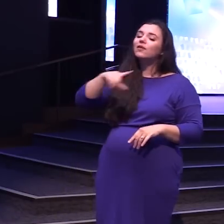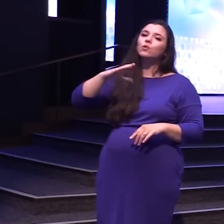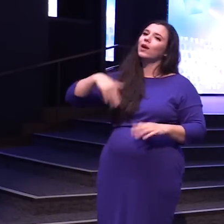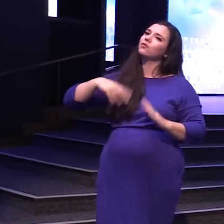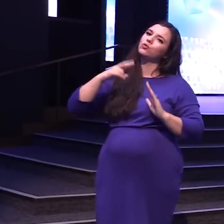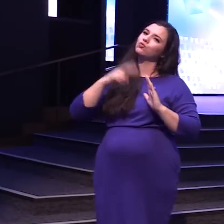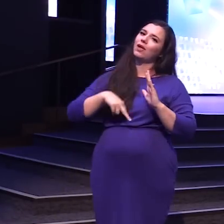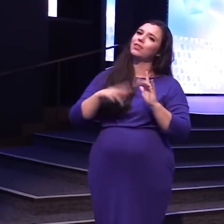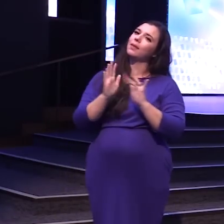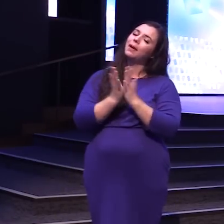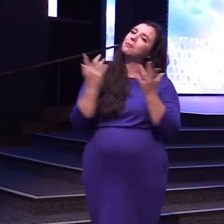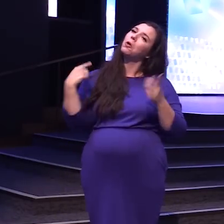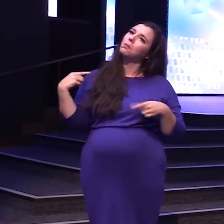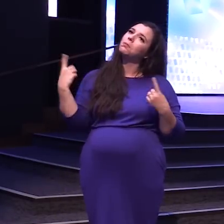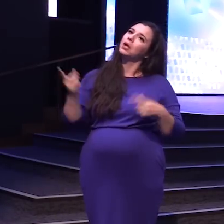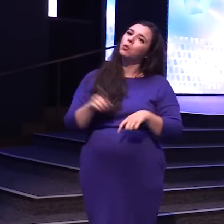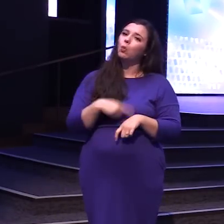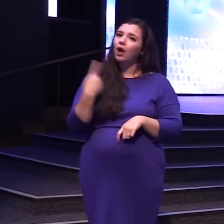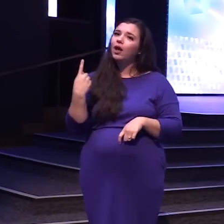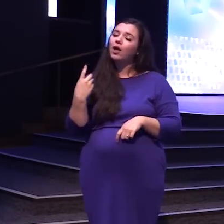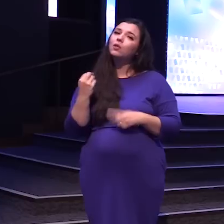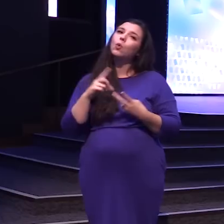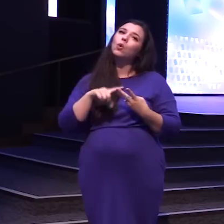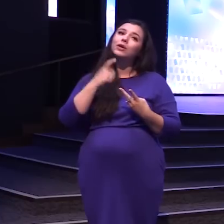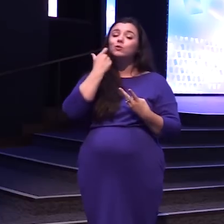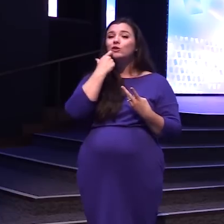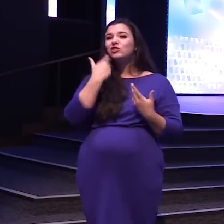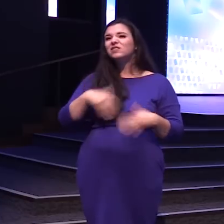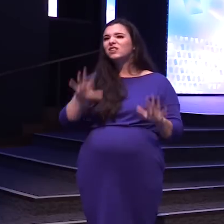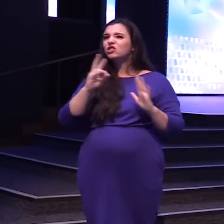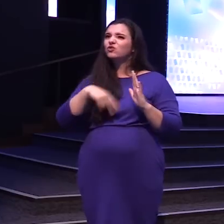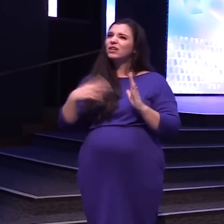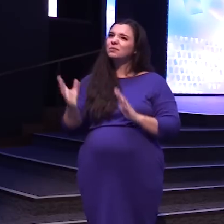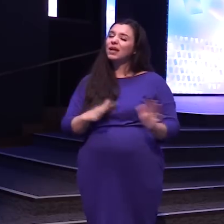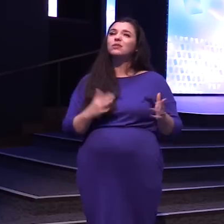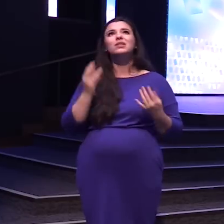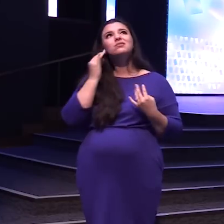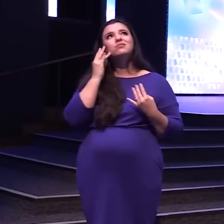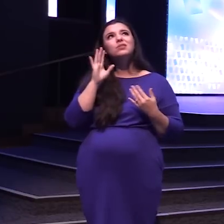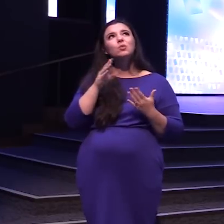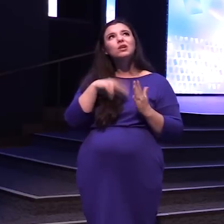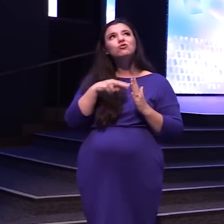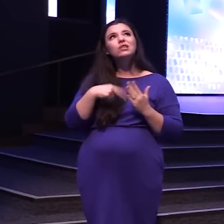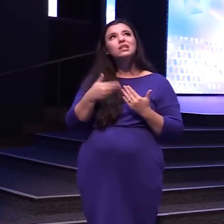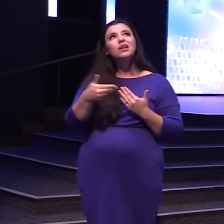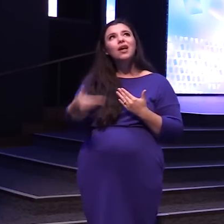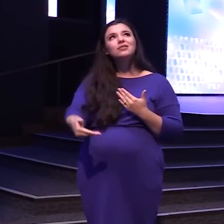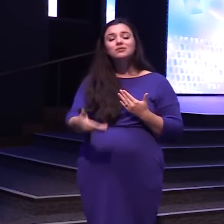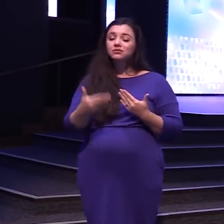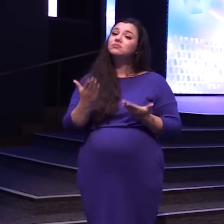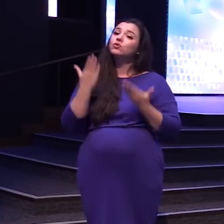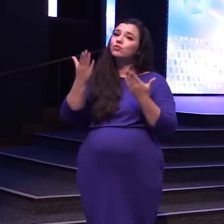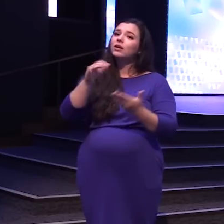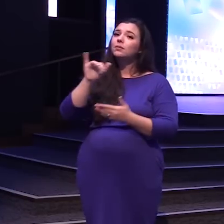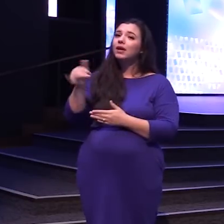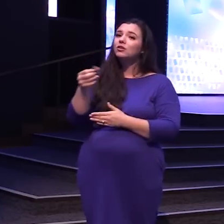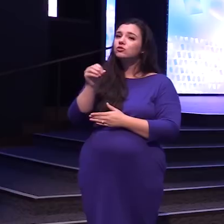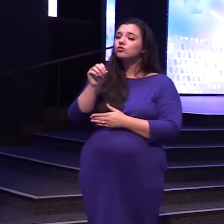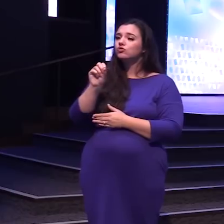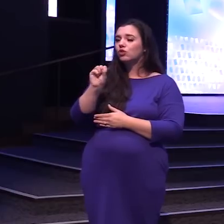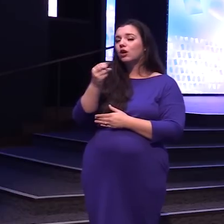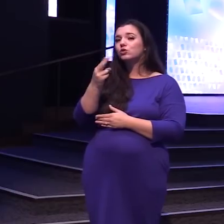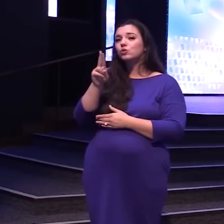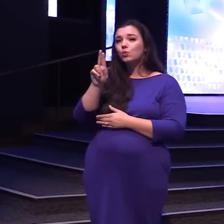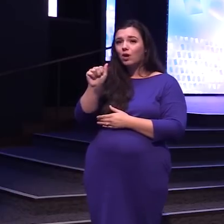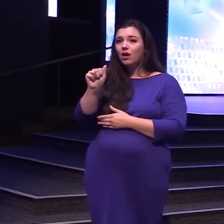You know Your Bible in a while Or you just finished A reading plan And you know What am I going to read now I would highly recommend Joshua It is an